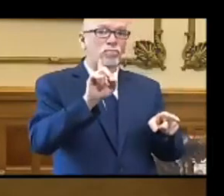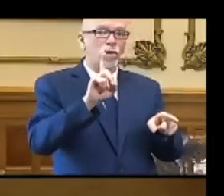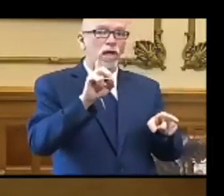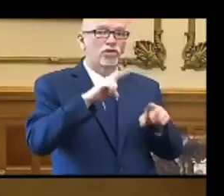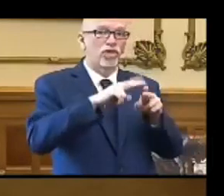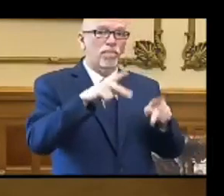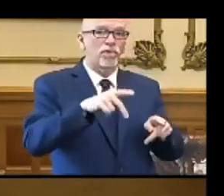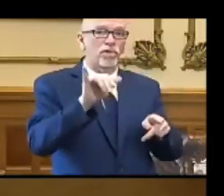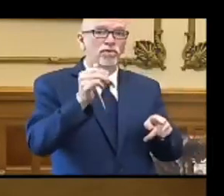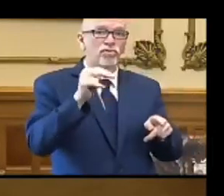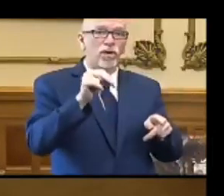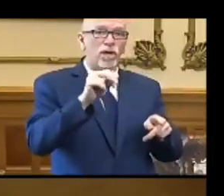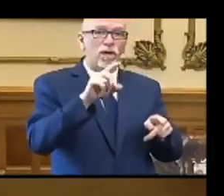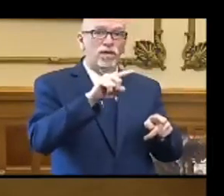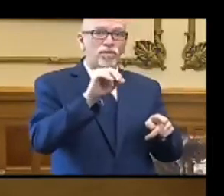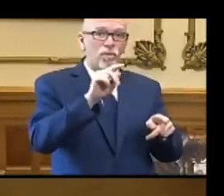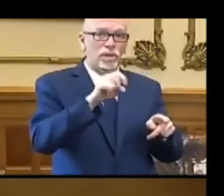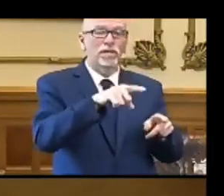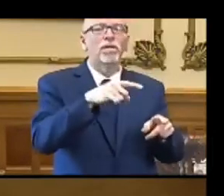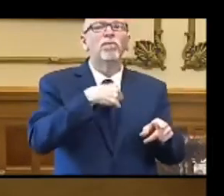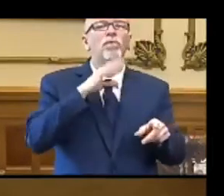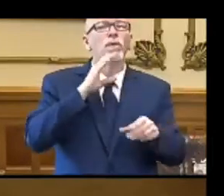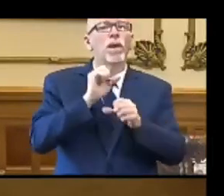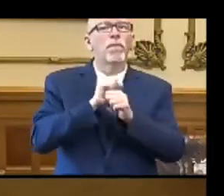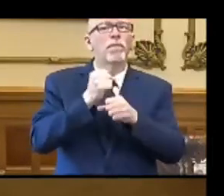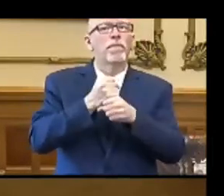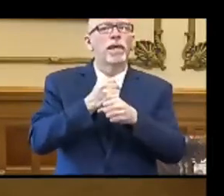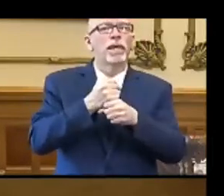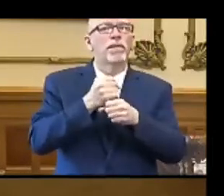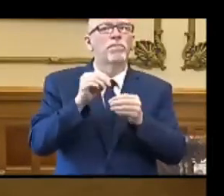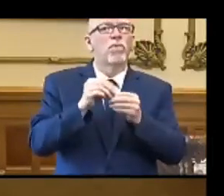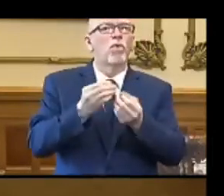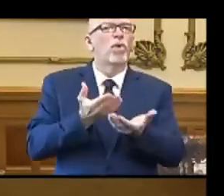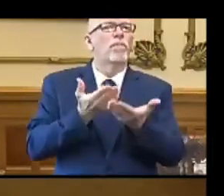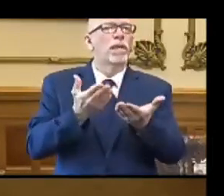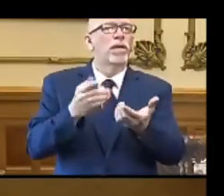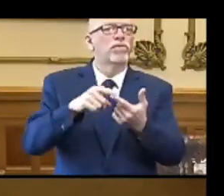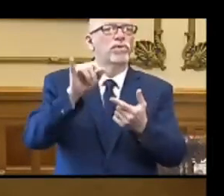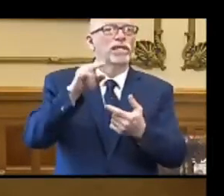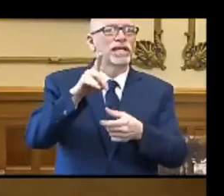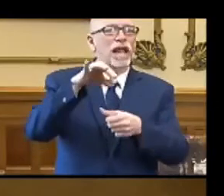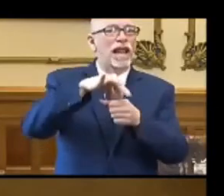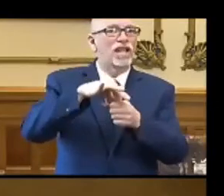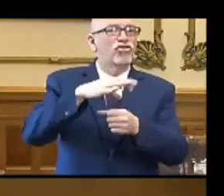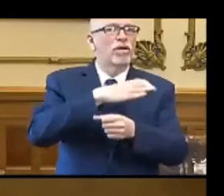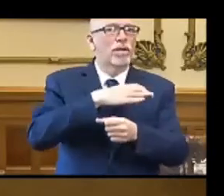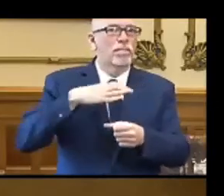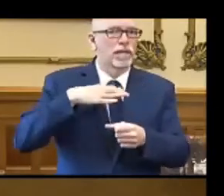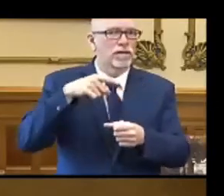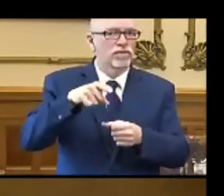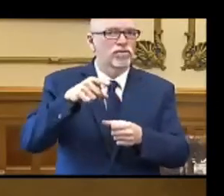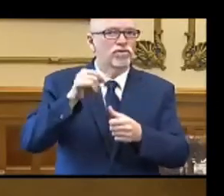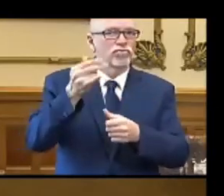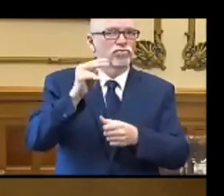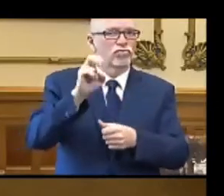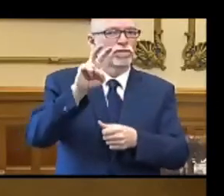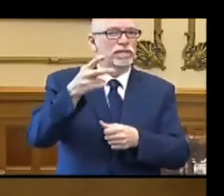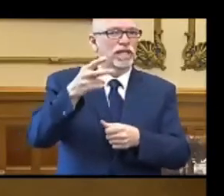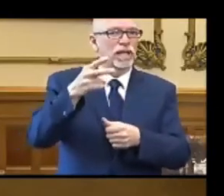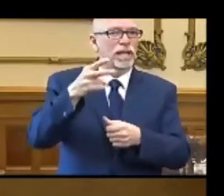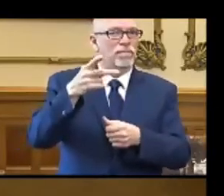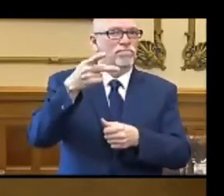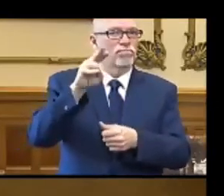Chairman, John Zody, my office will be making further recommendations to the Indiana Election Commission regarding the June 2nd primary